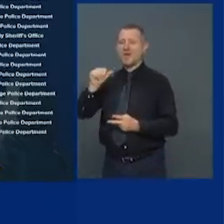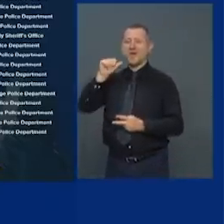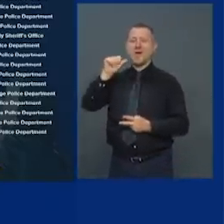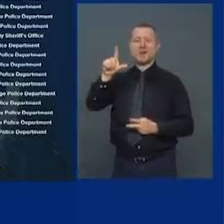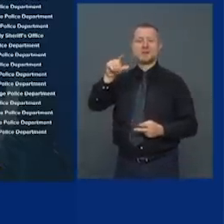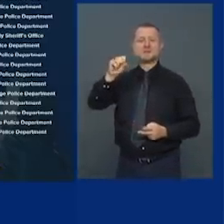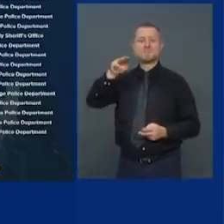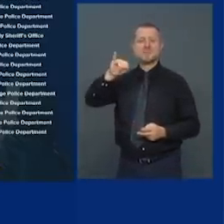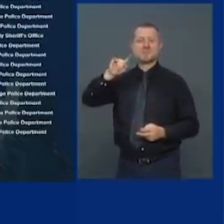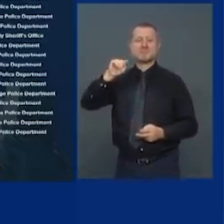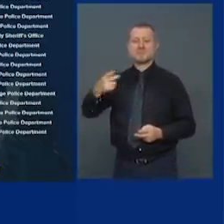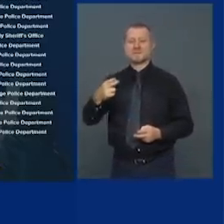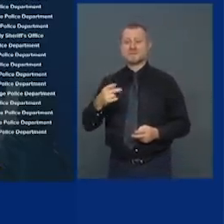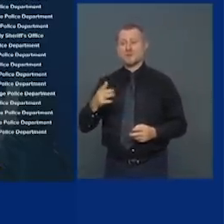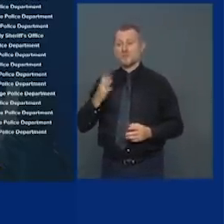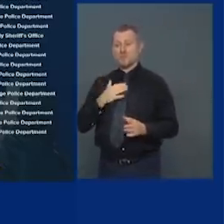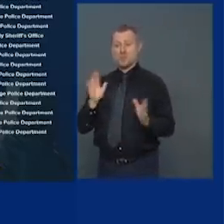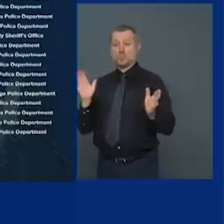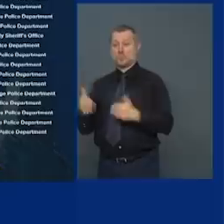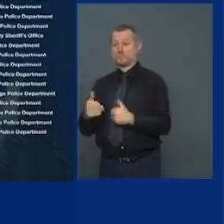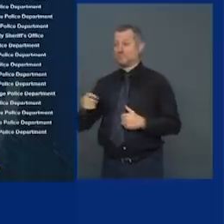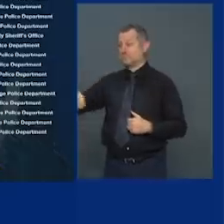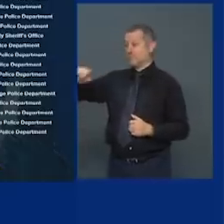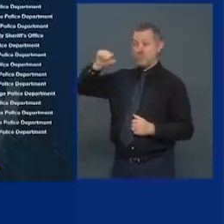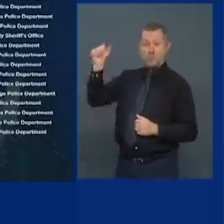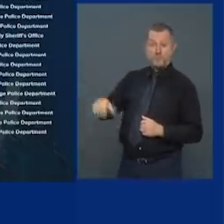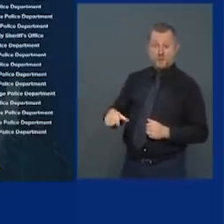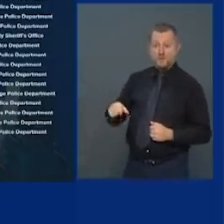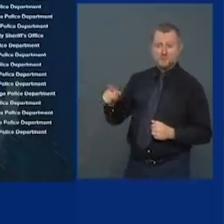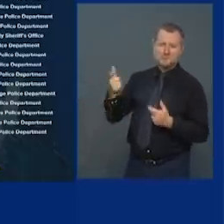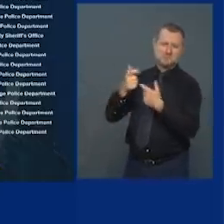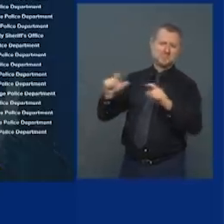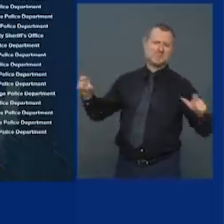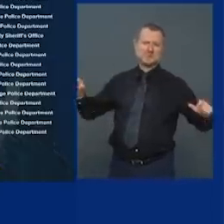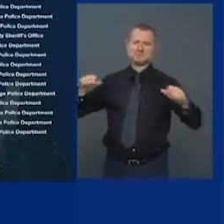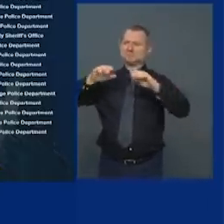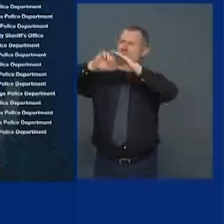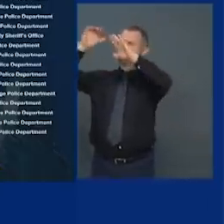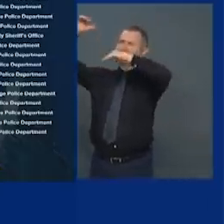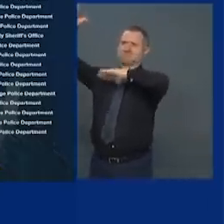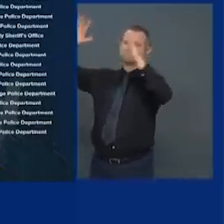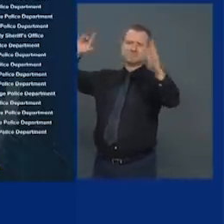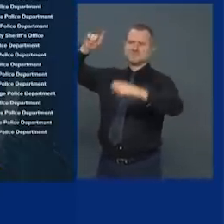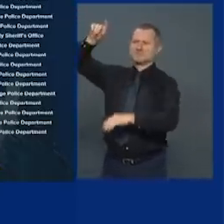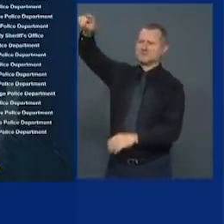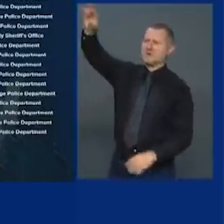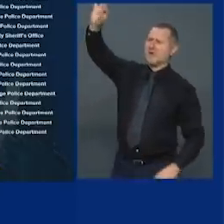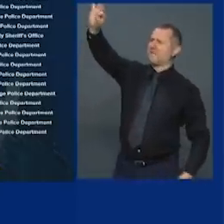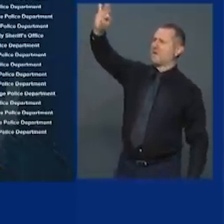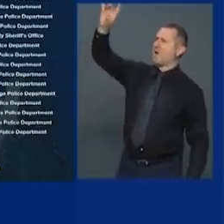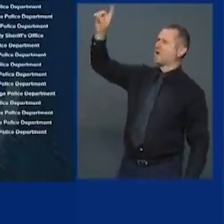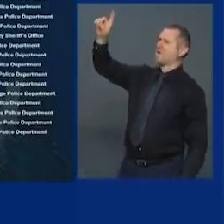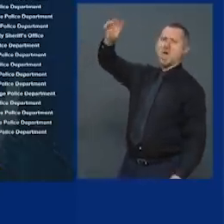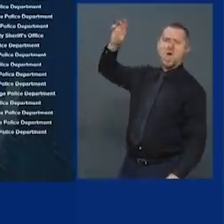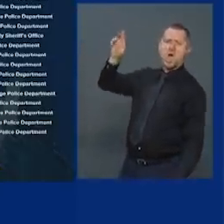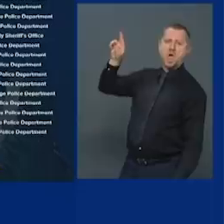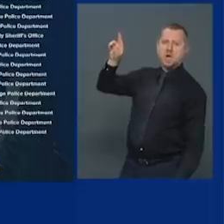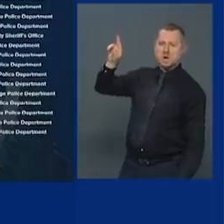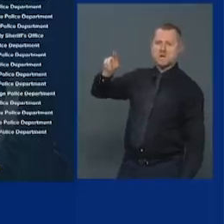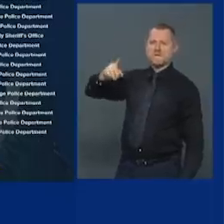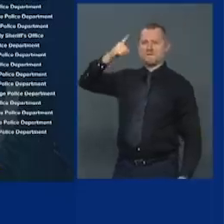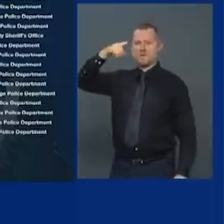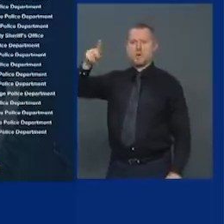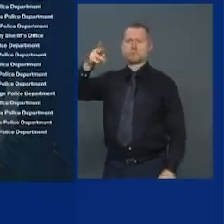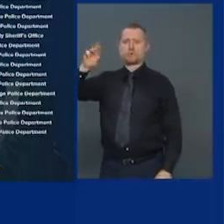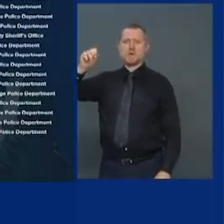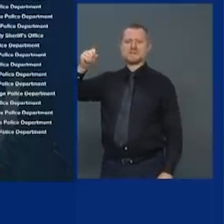room in Albany original FDR for progressive government I brought